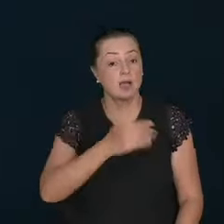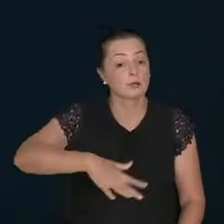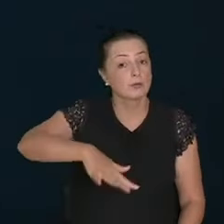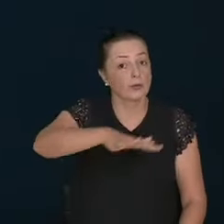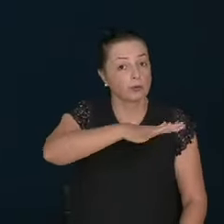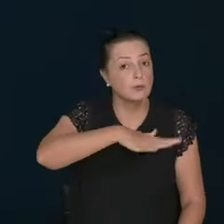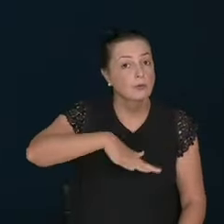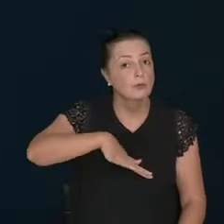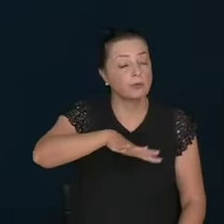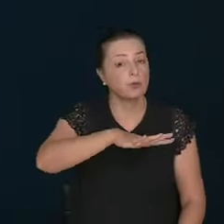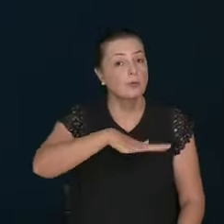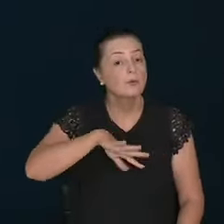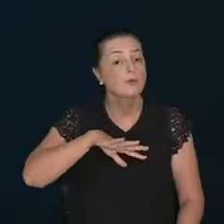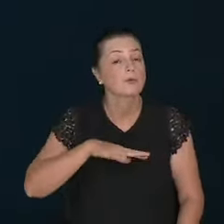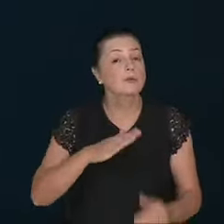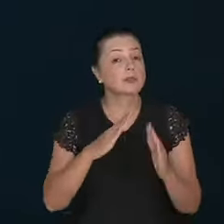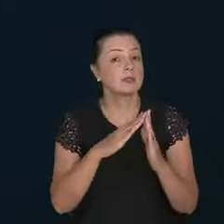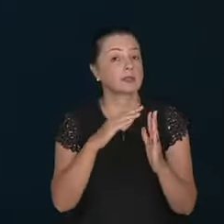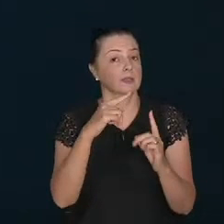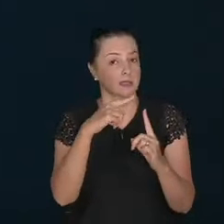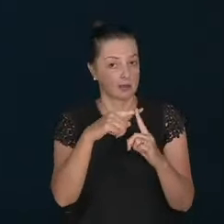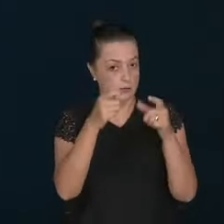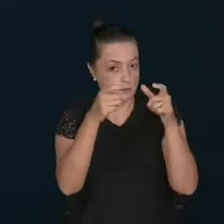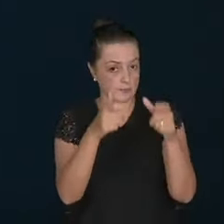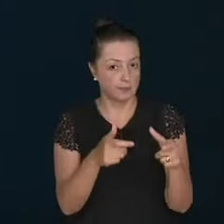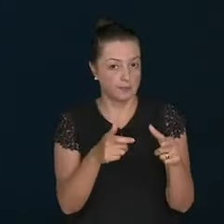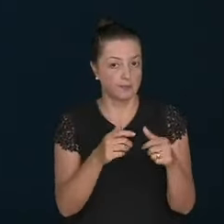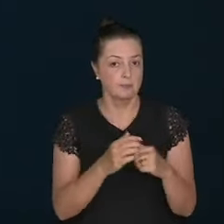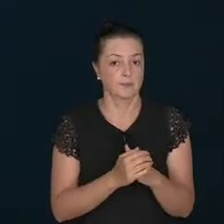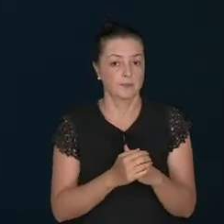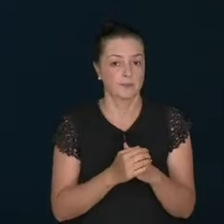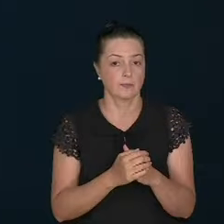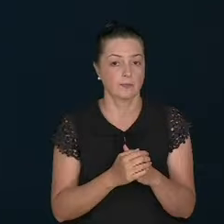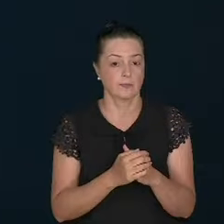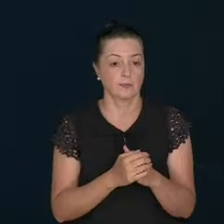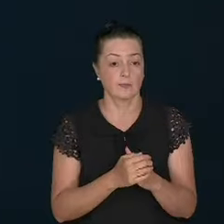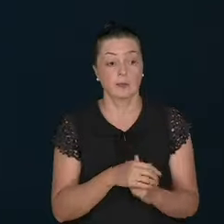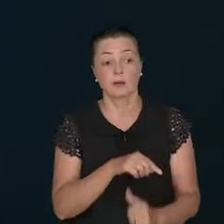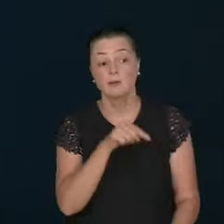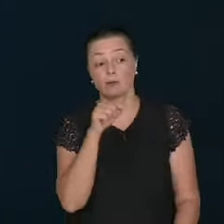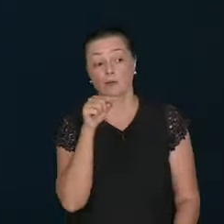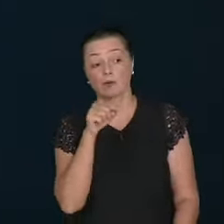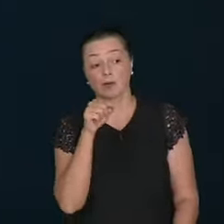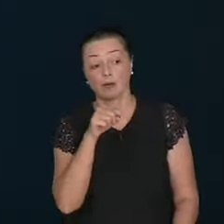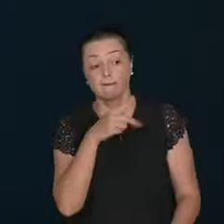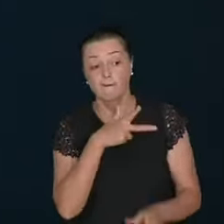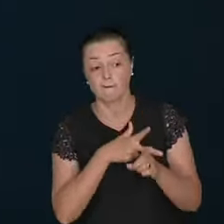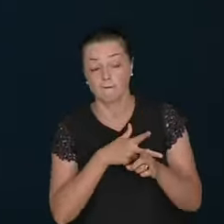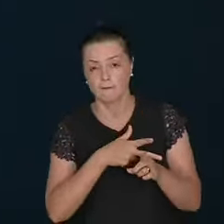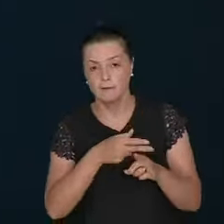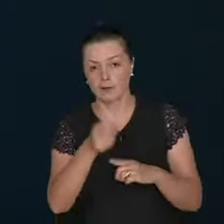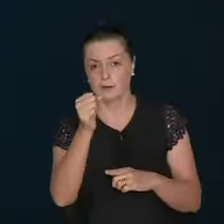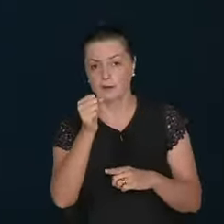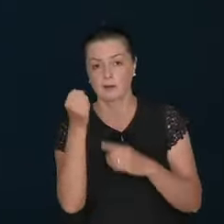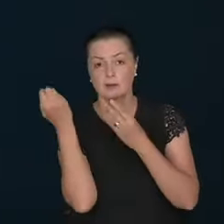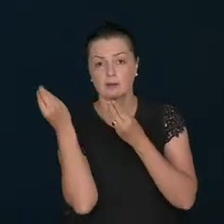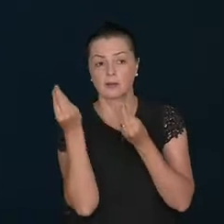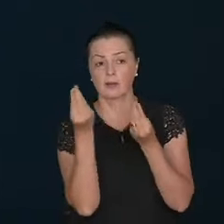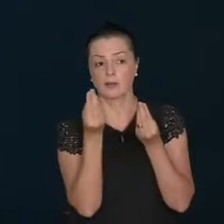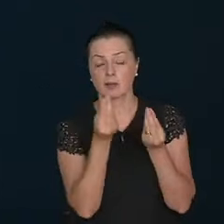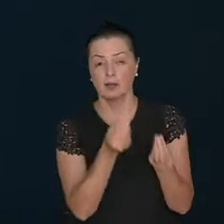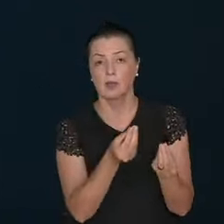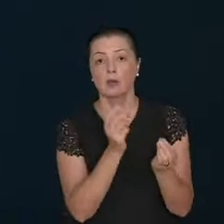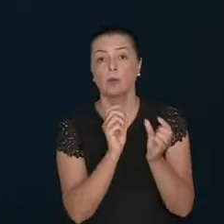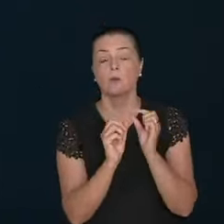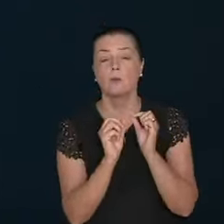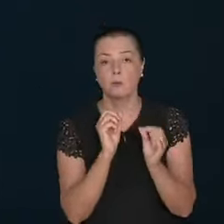Seize. To the churches. To the churches. To him. Who overcomes. I will. Give.